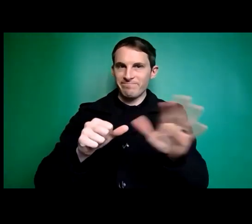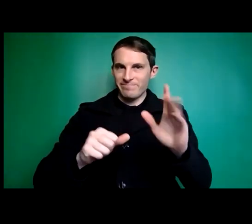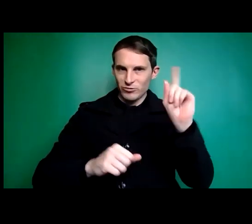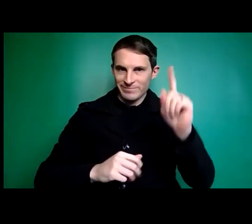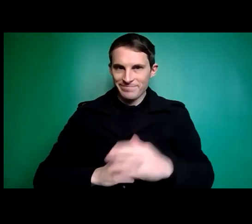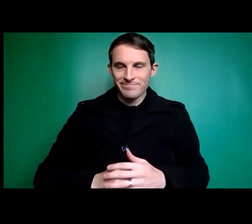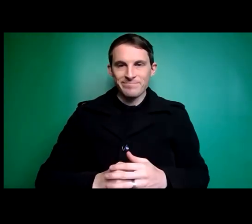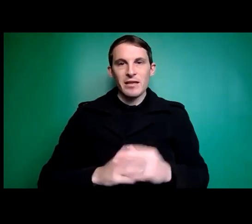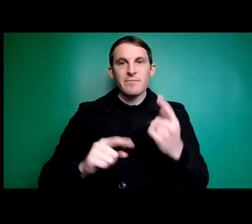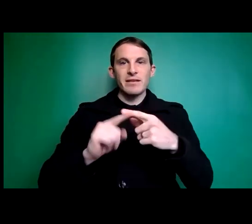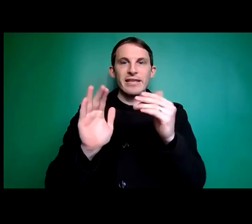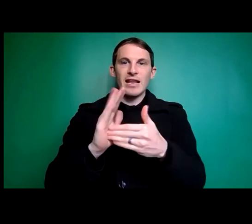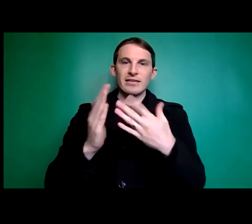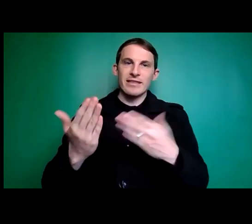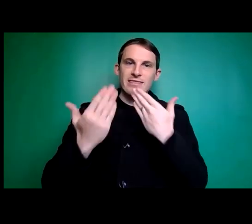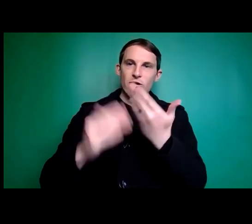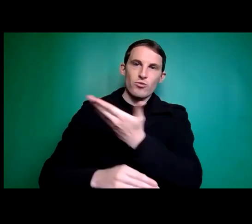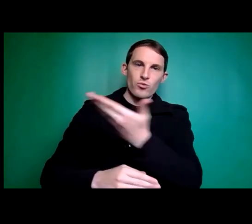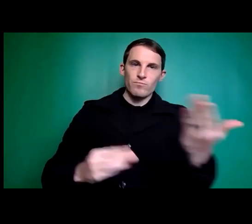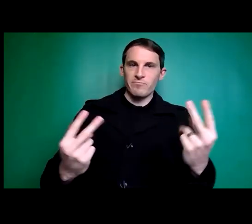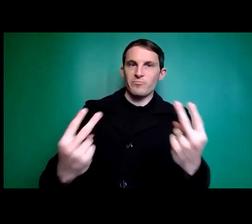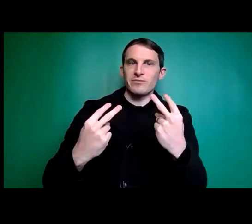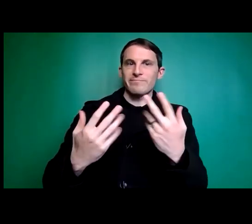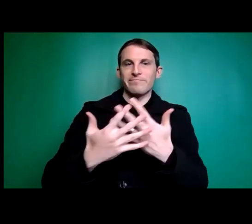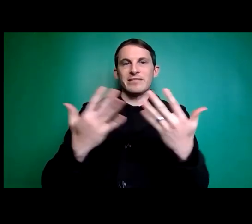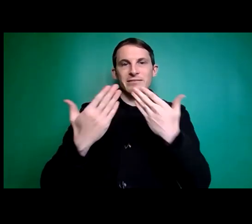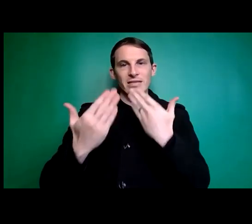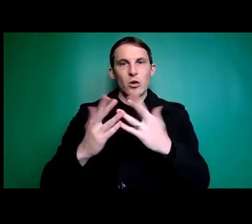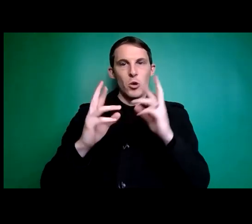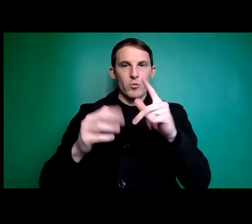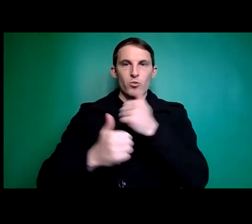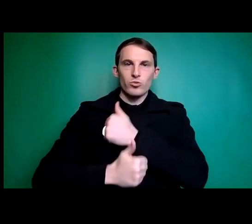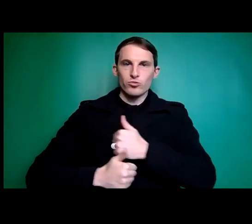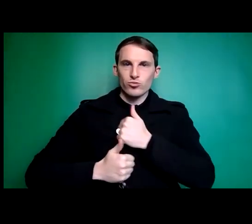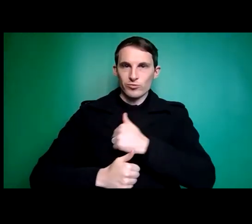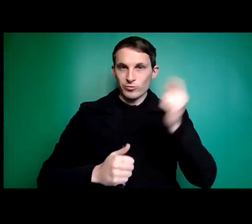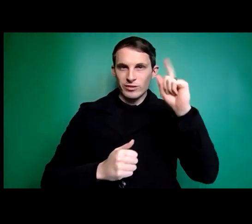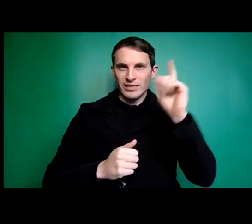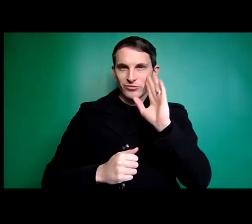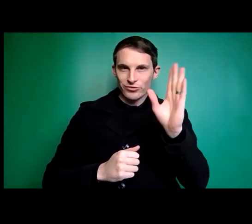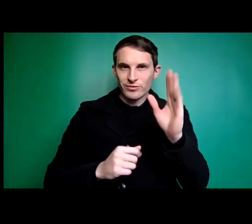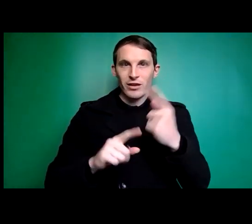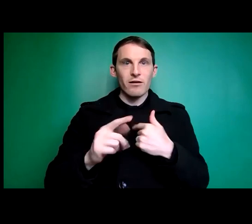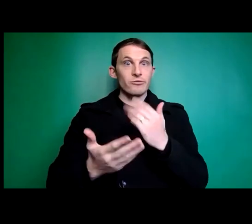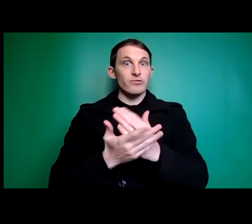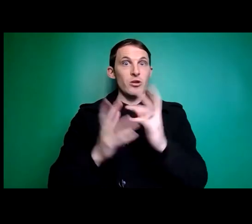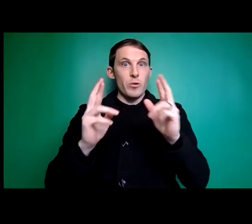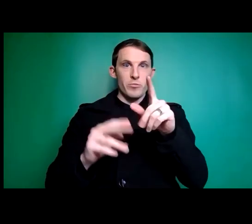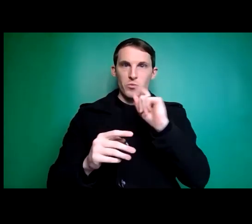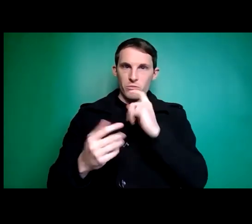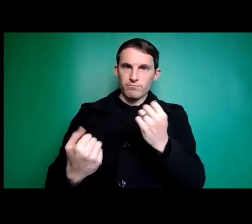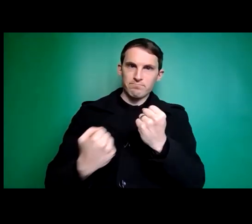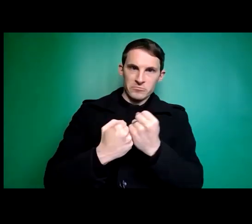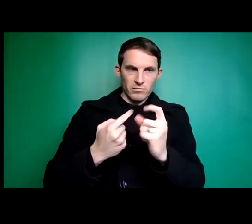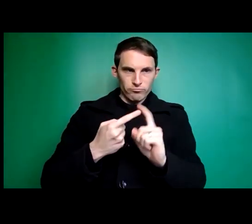lastly thanks to all of you our audience members i hope you've enjoyed today's today's session and i really hope you'll stay with us on this journey